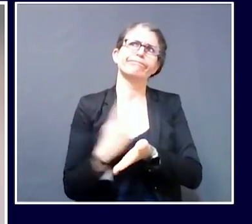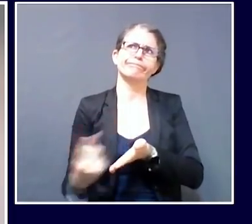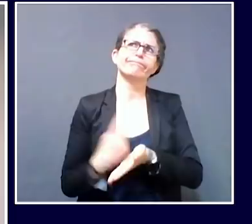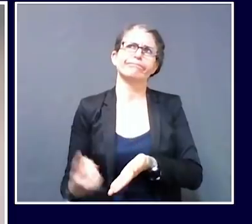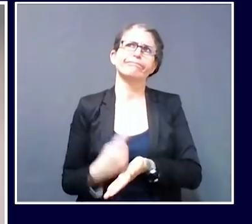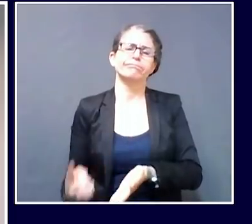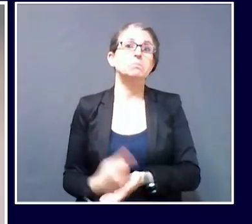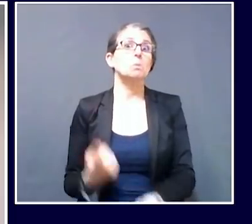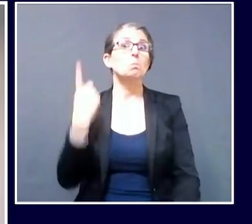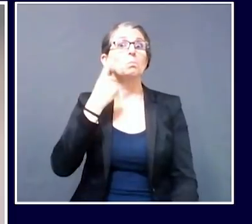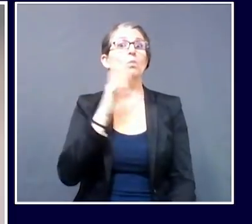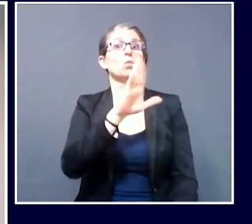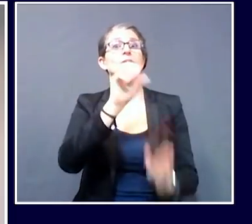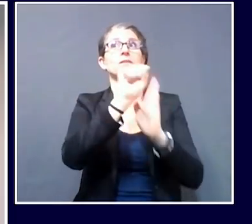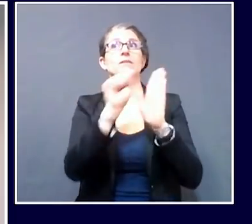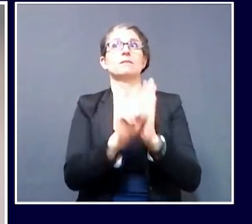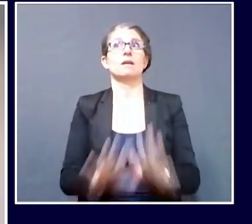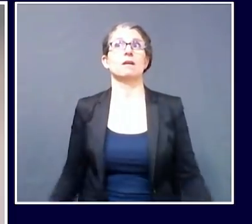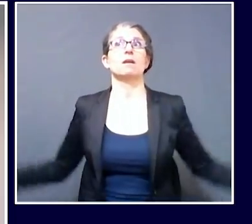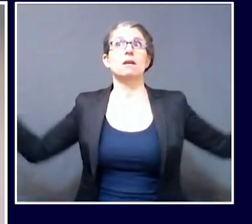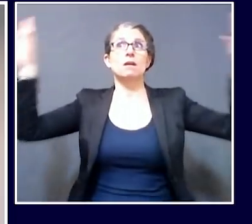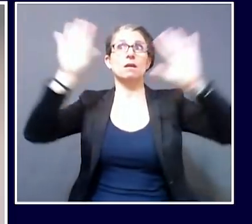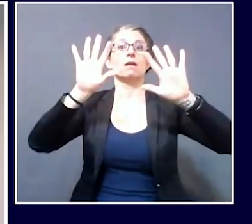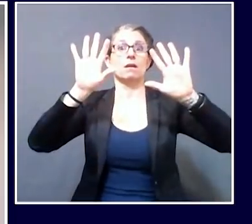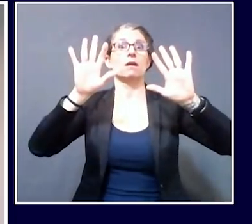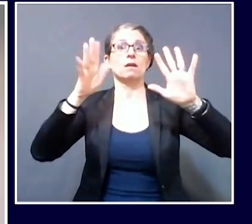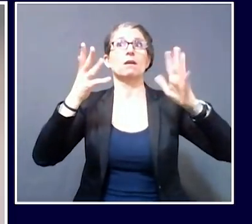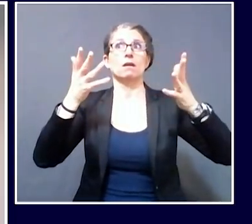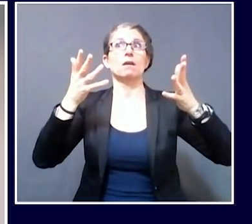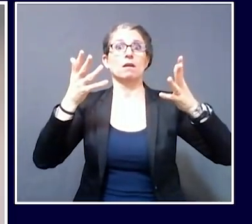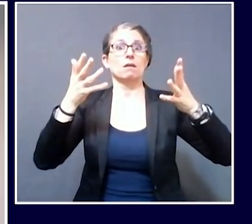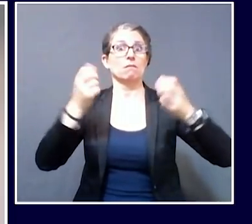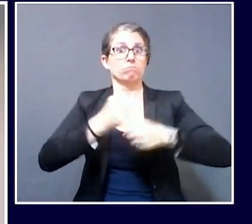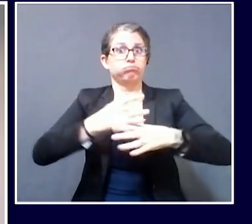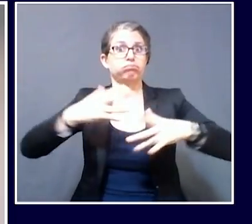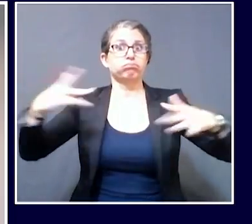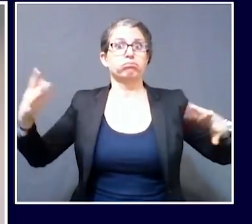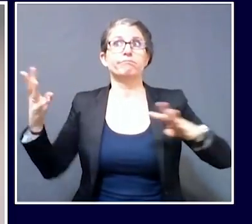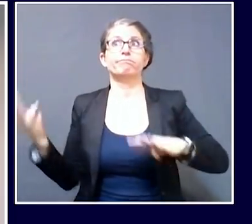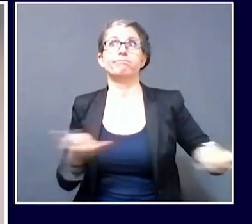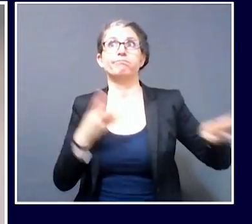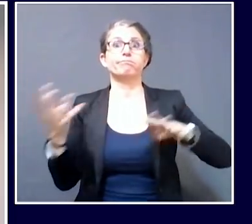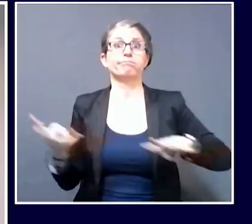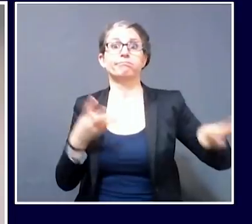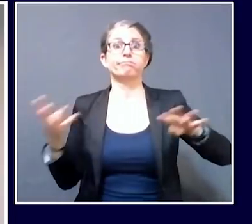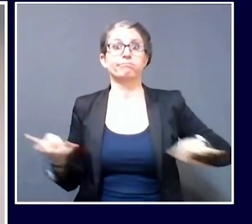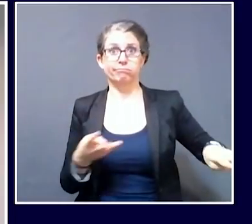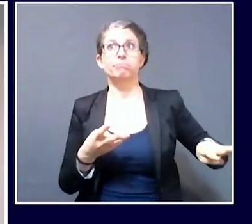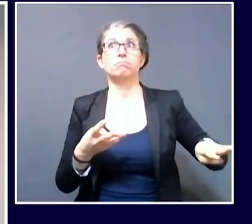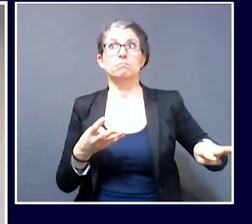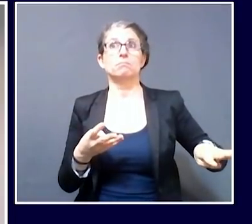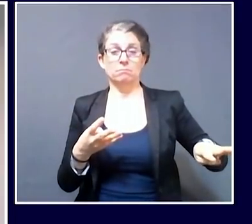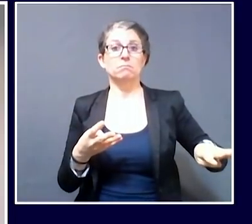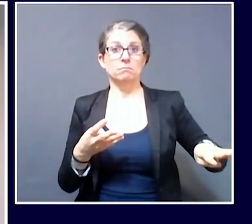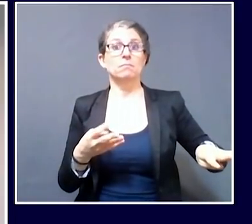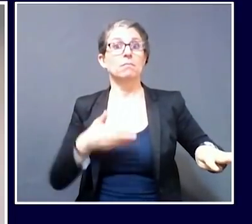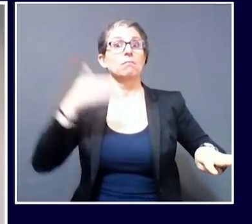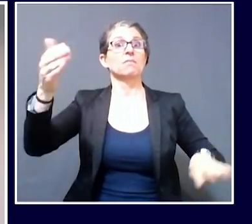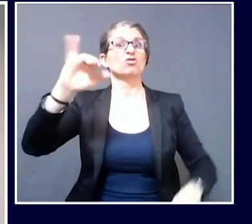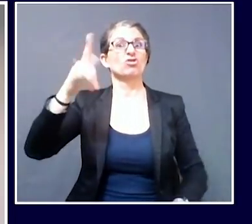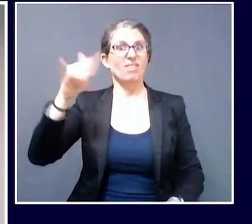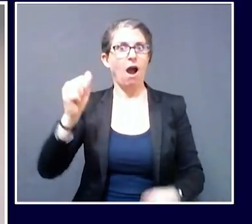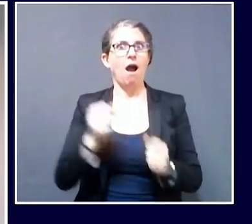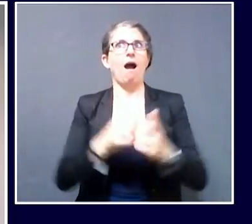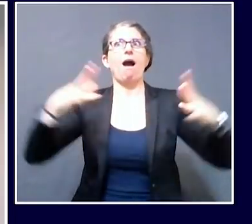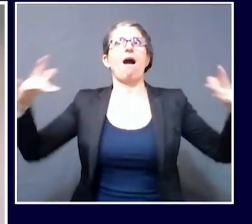and then will be even greater starting in July, what do you think about, you know, having assisted